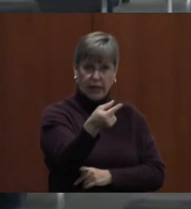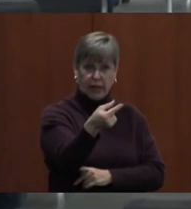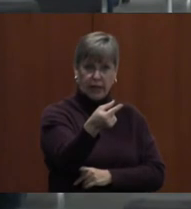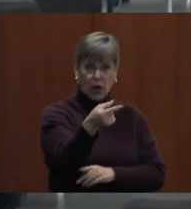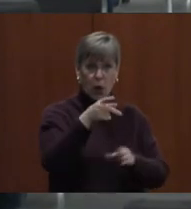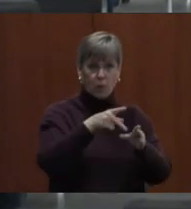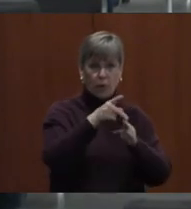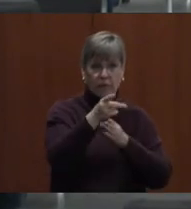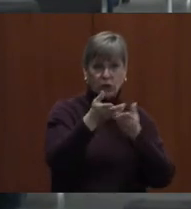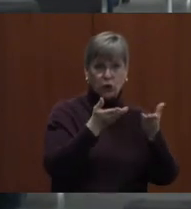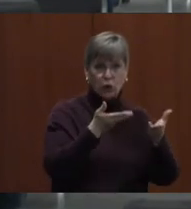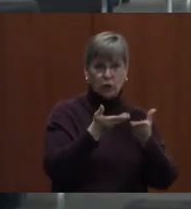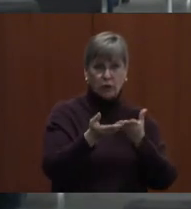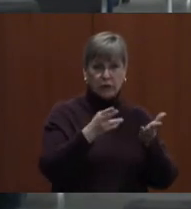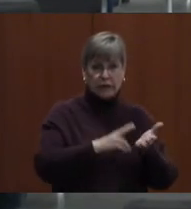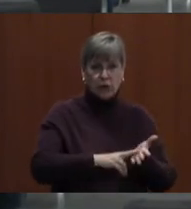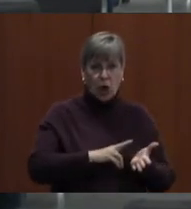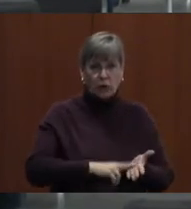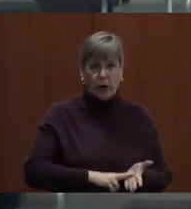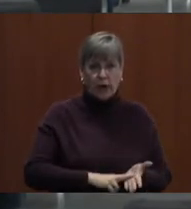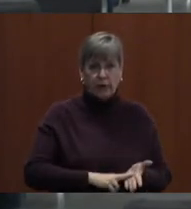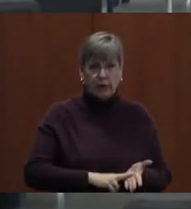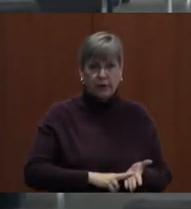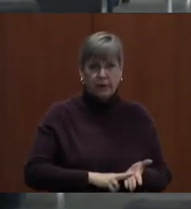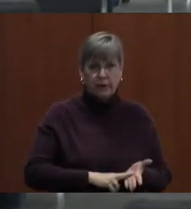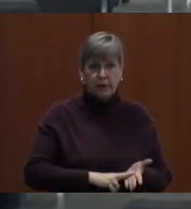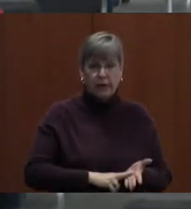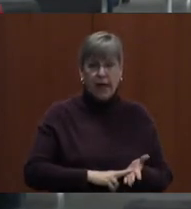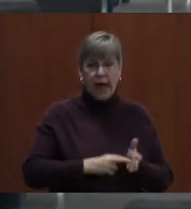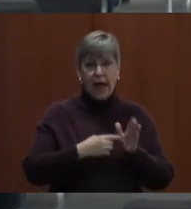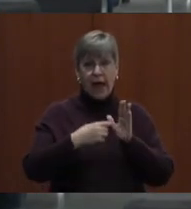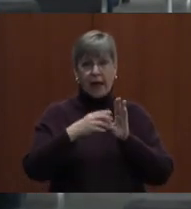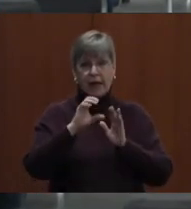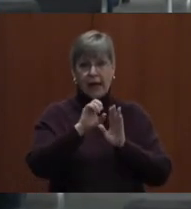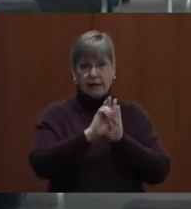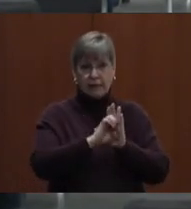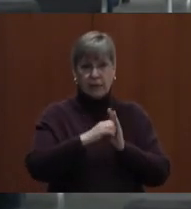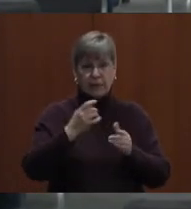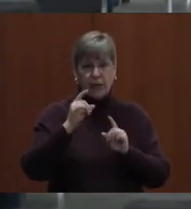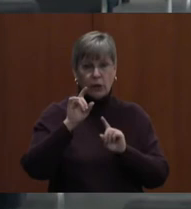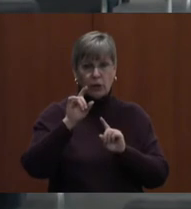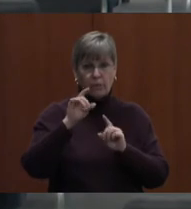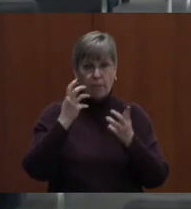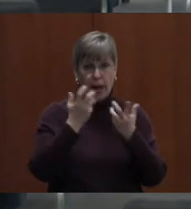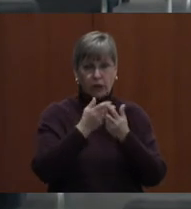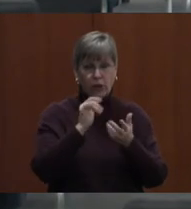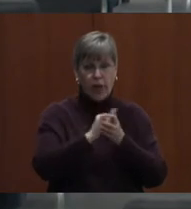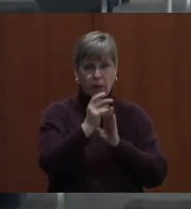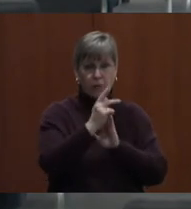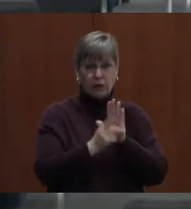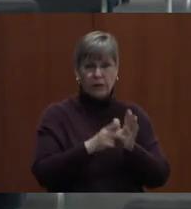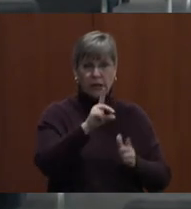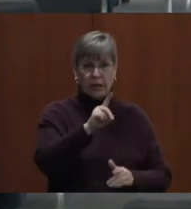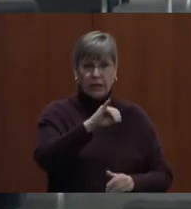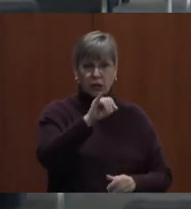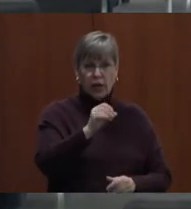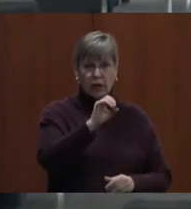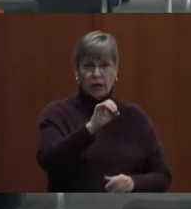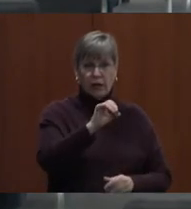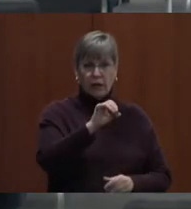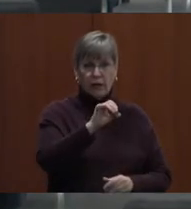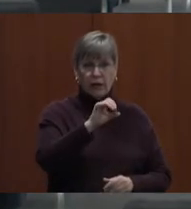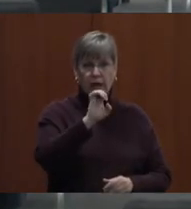professional services contracts, and the exhibits that go with it. D.J.E. 1,